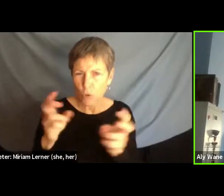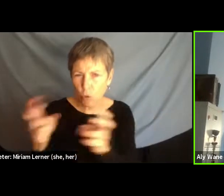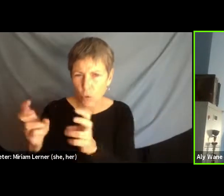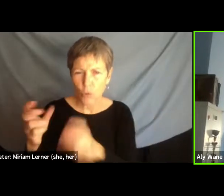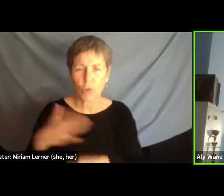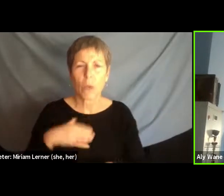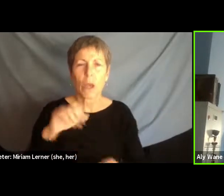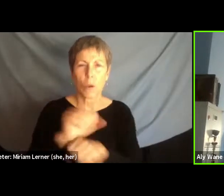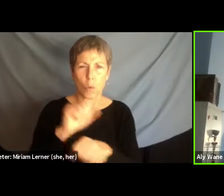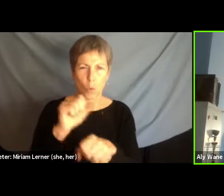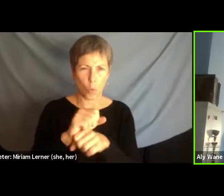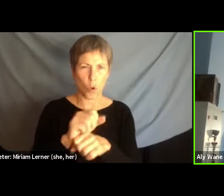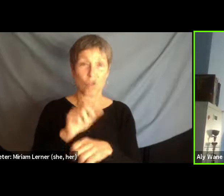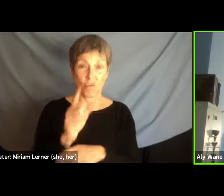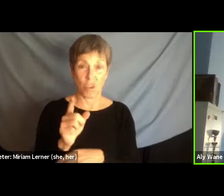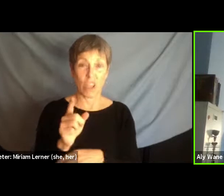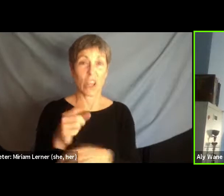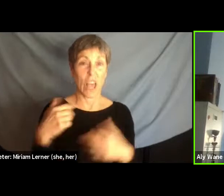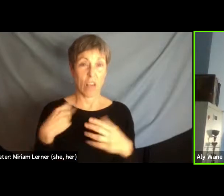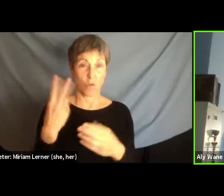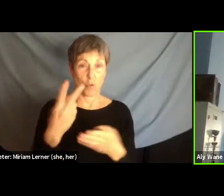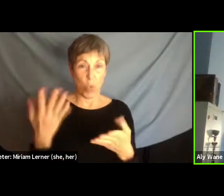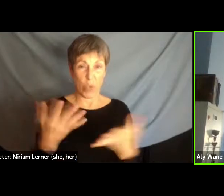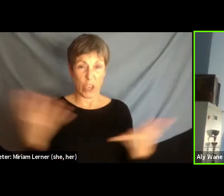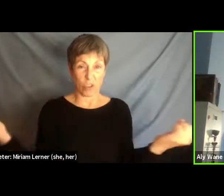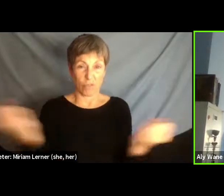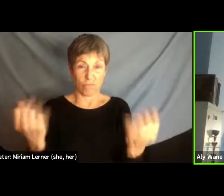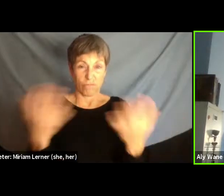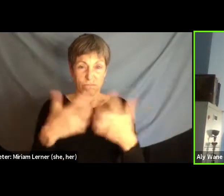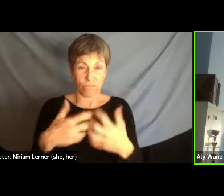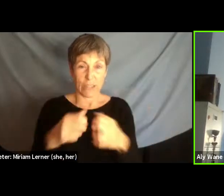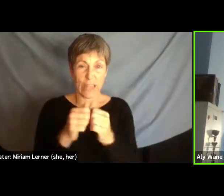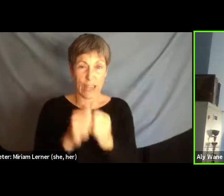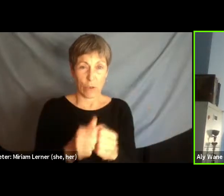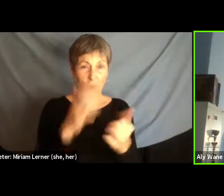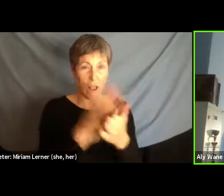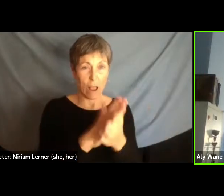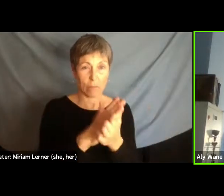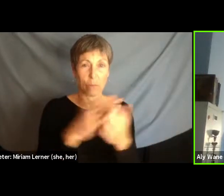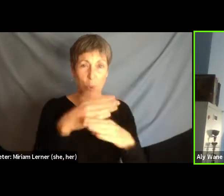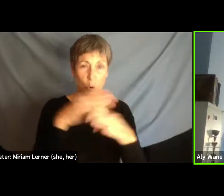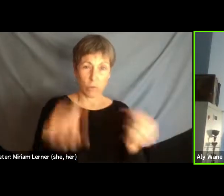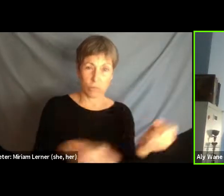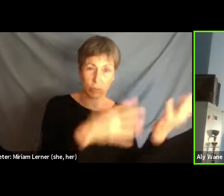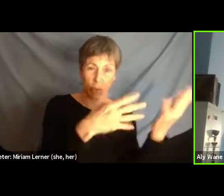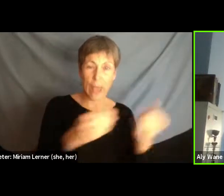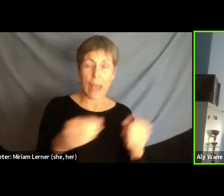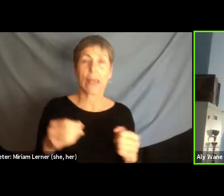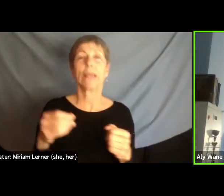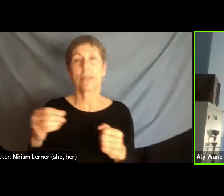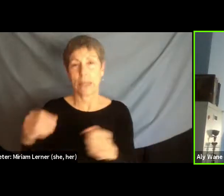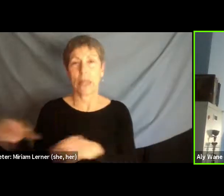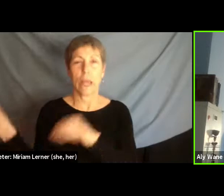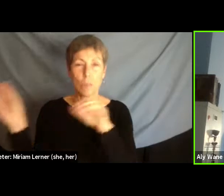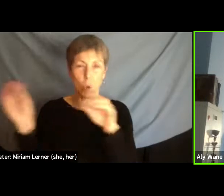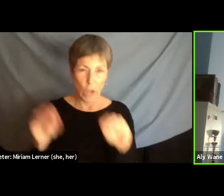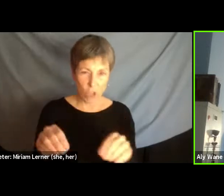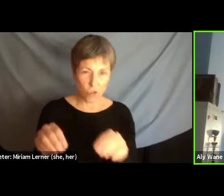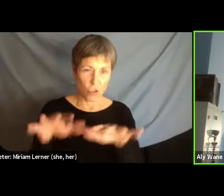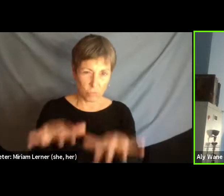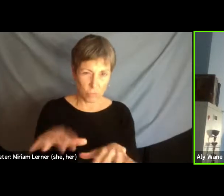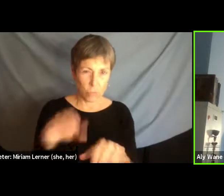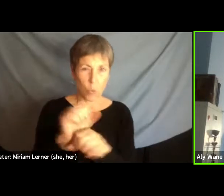intersection of abolitionist work and also immigration works. And I'm an undocumented person myself. So